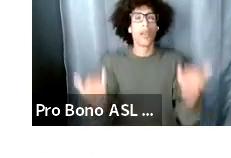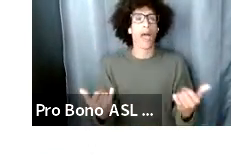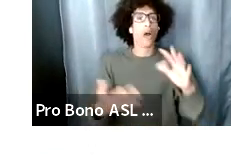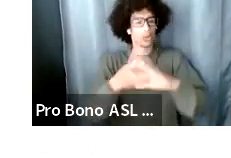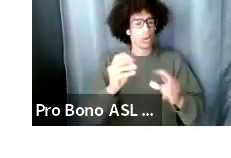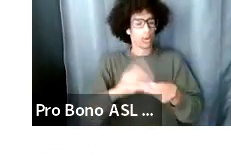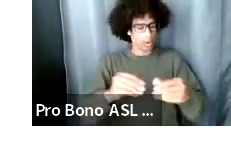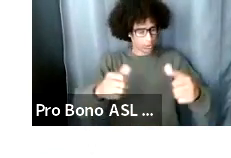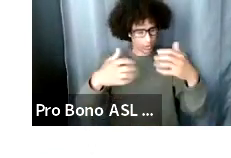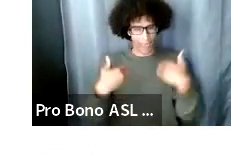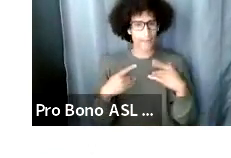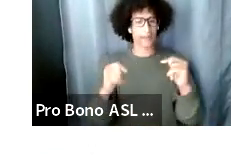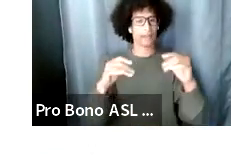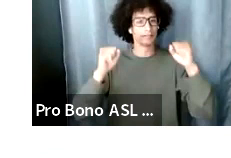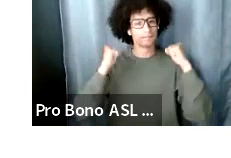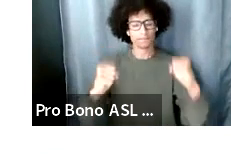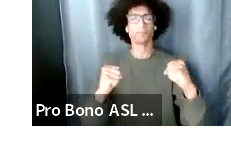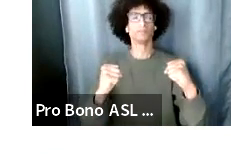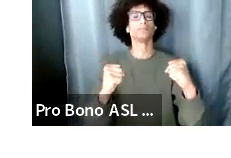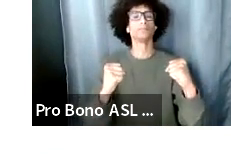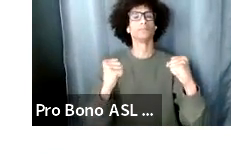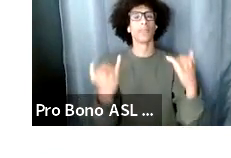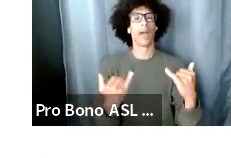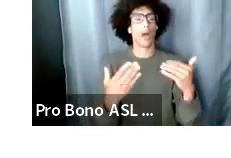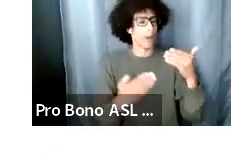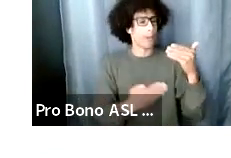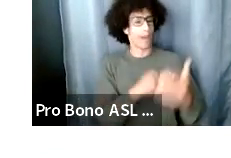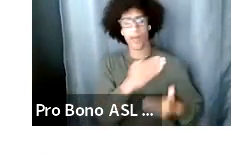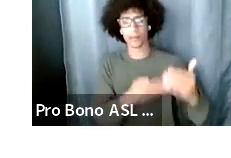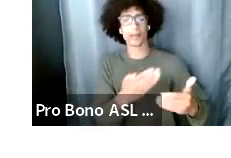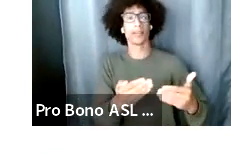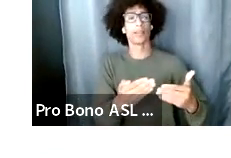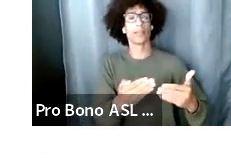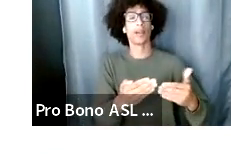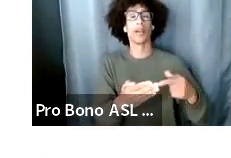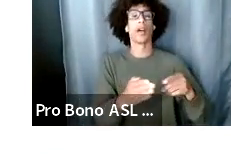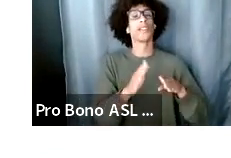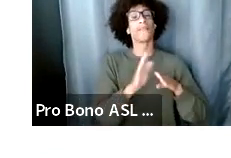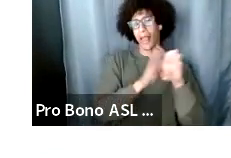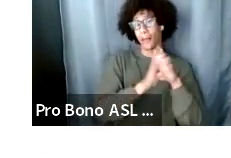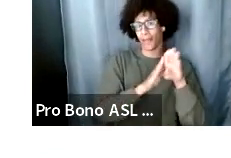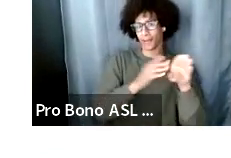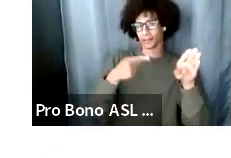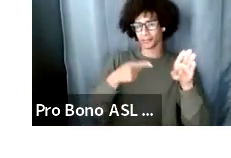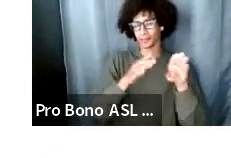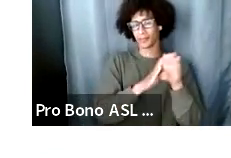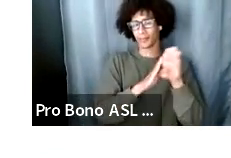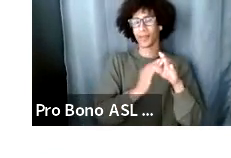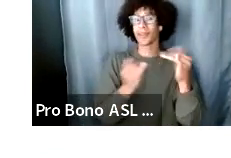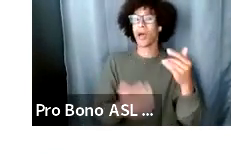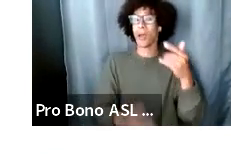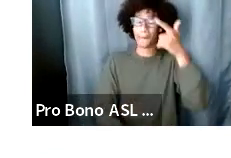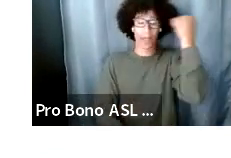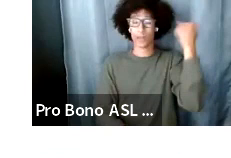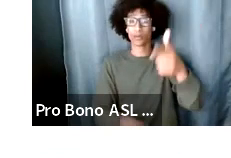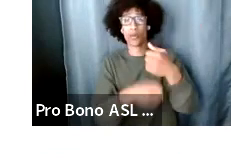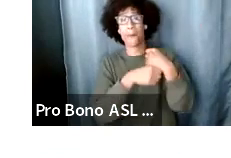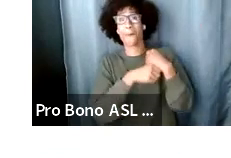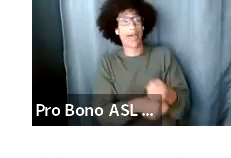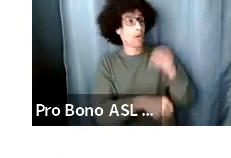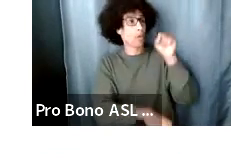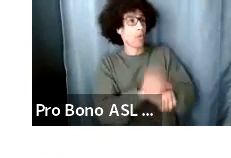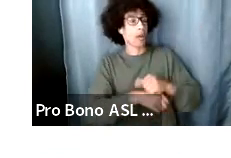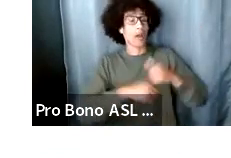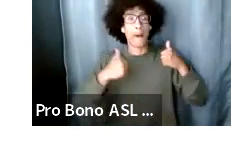process i like to do is development just because you've written a work doesn't necessarily mean it'll get produced um and it also doesn't